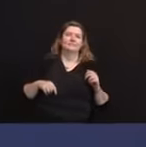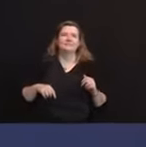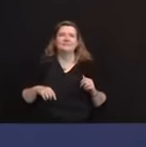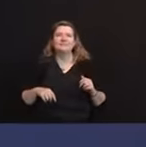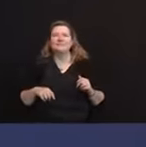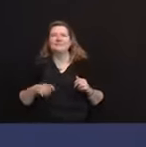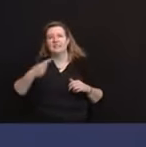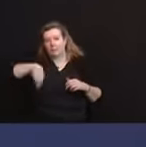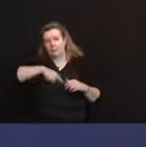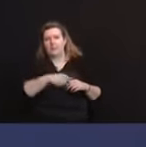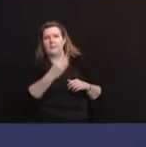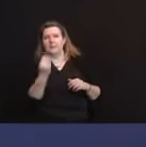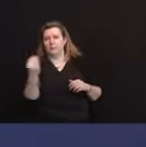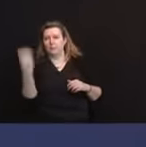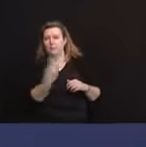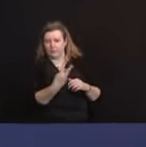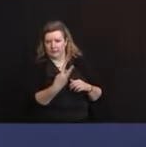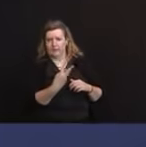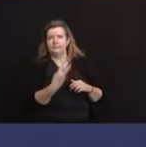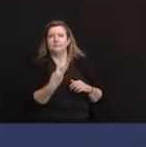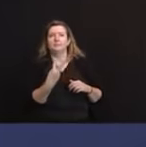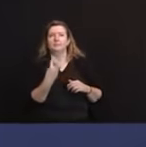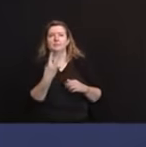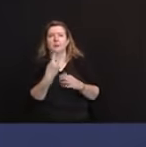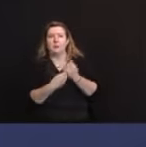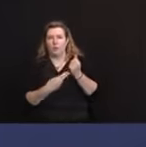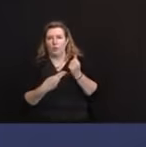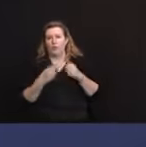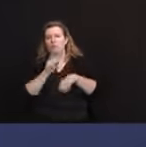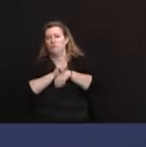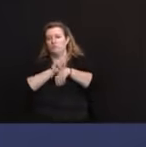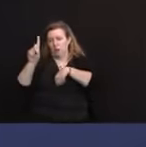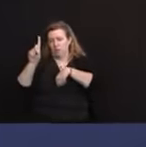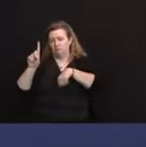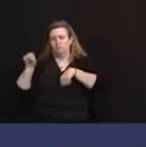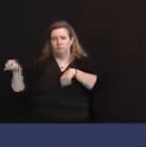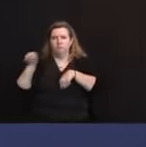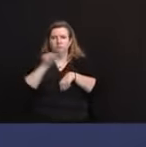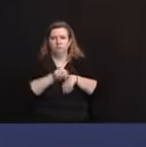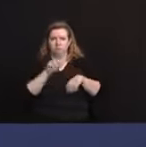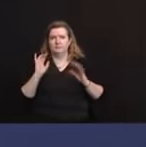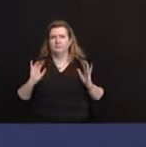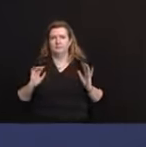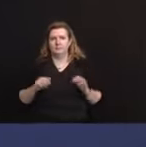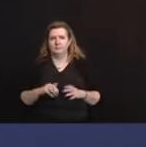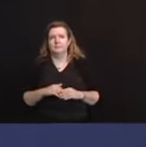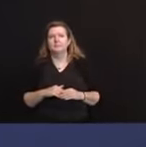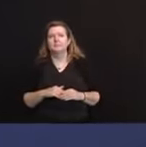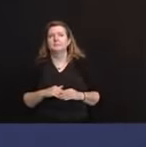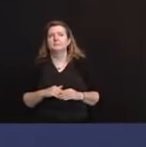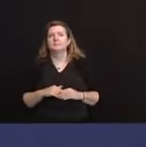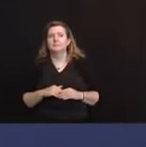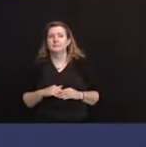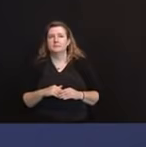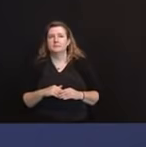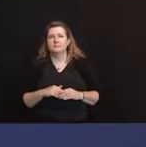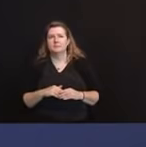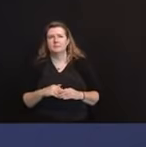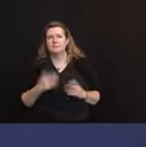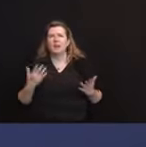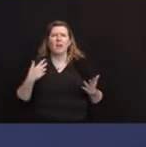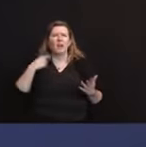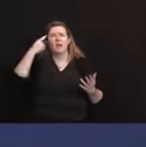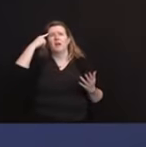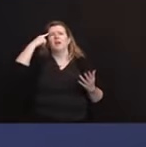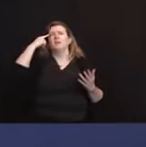next week at this moment, at least at one o'clock. We had a good, I should say a couple of other quick things before Dustin jumps